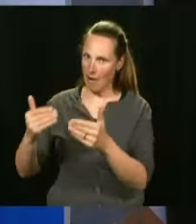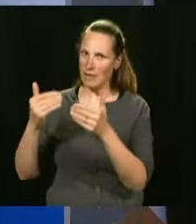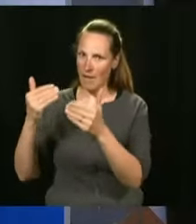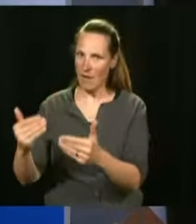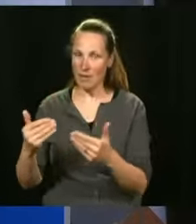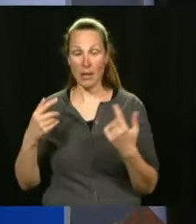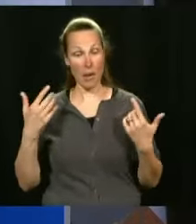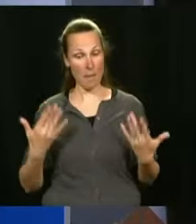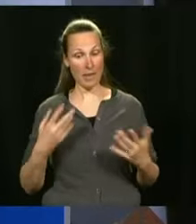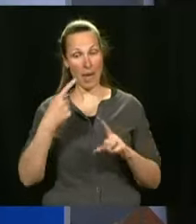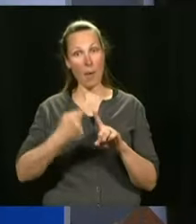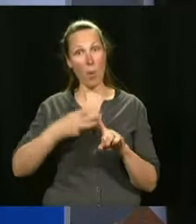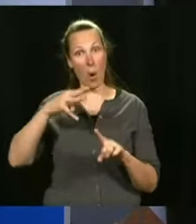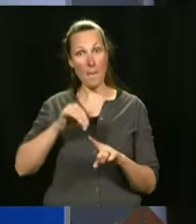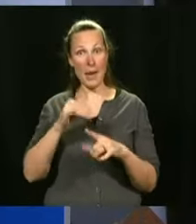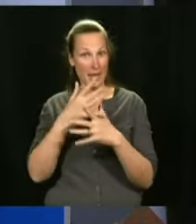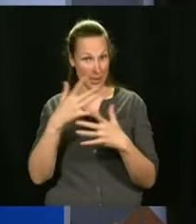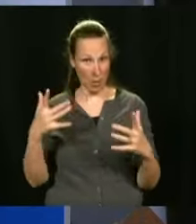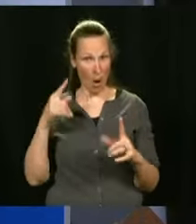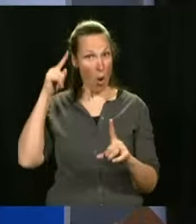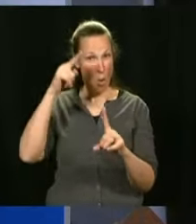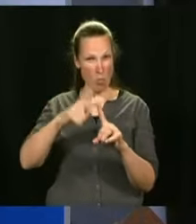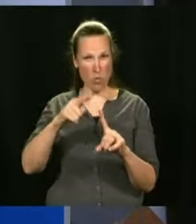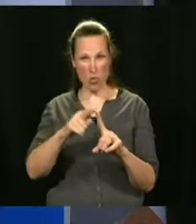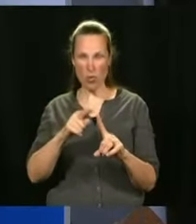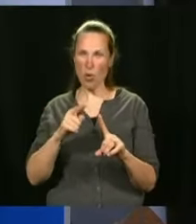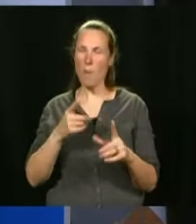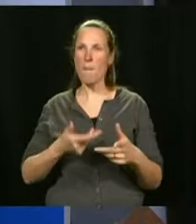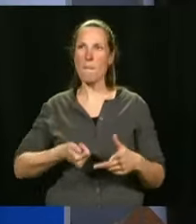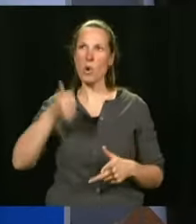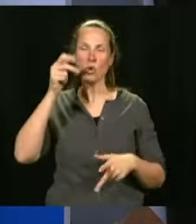the month of May is a month of vaccination. And